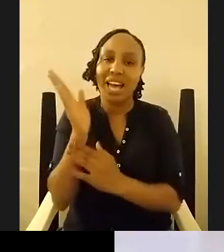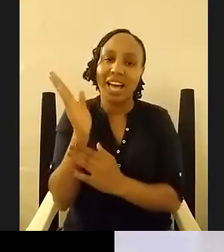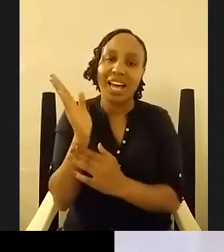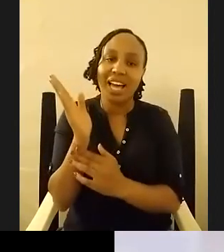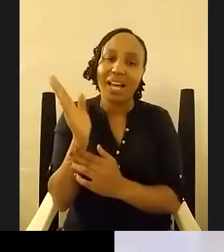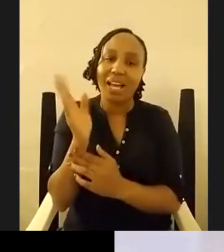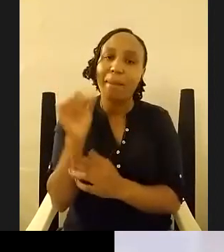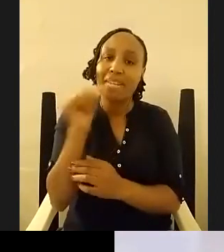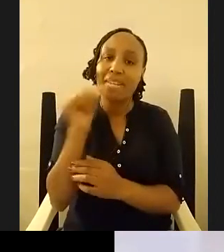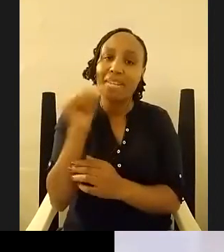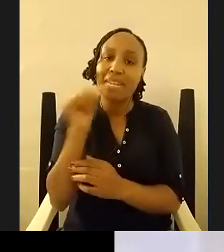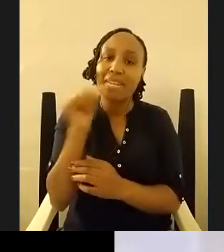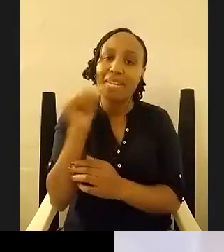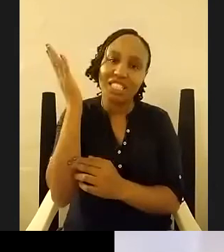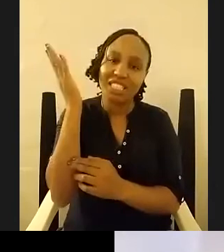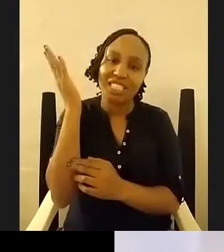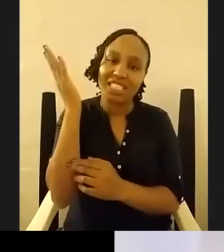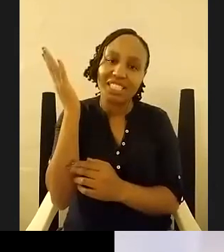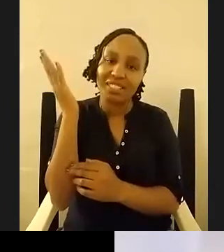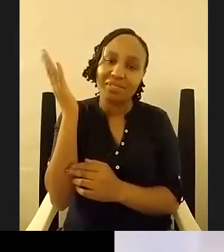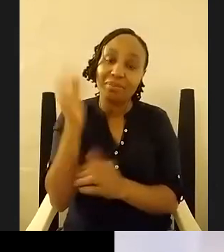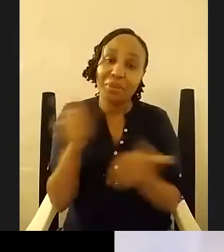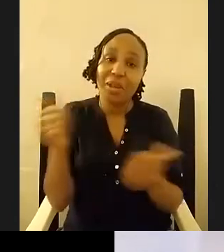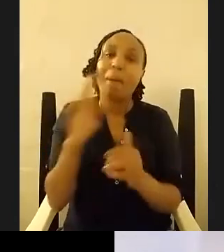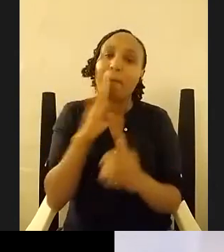well be prepared for some kroydon fiction